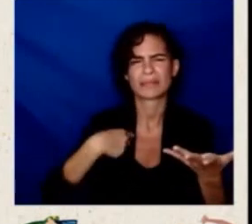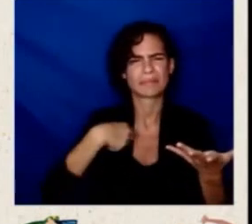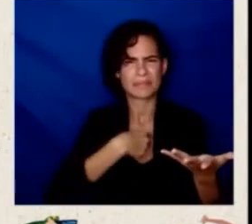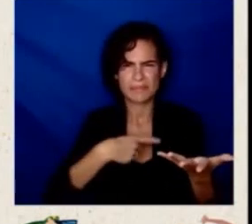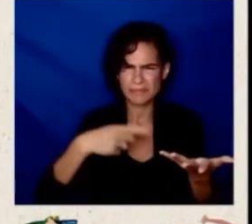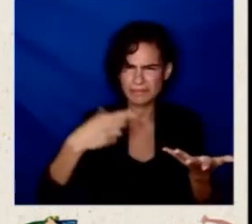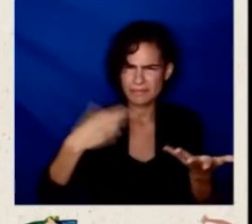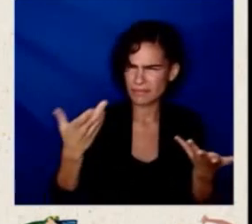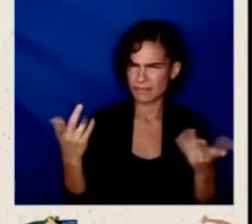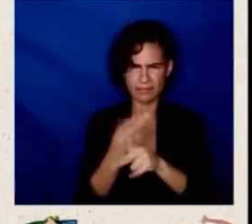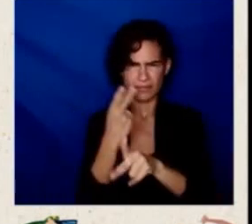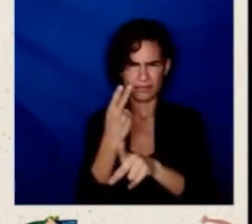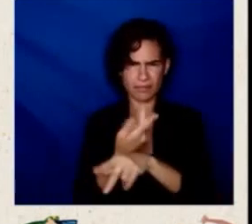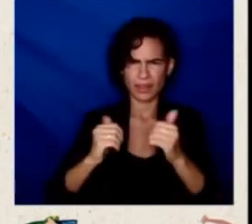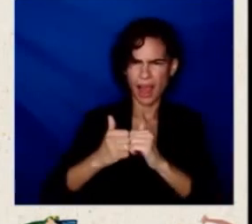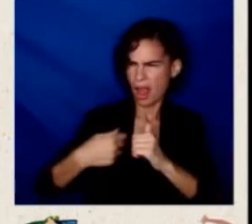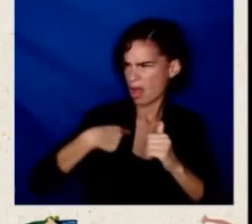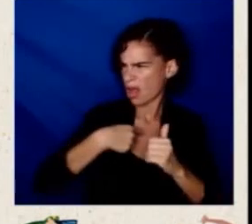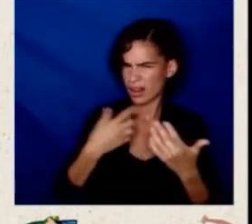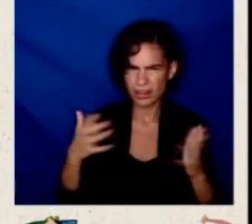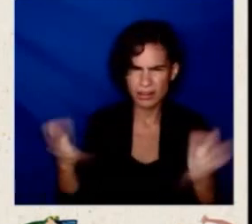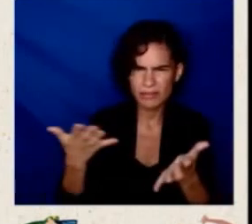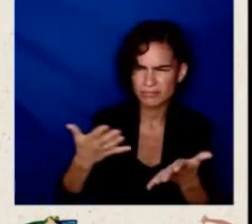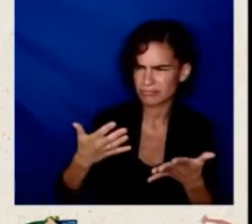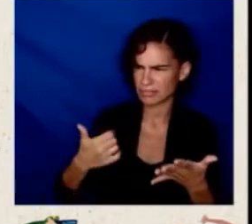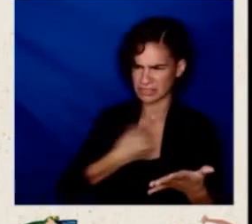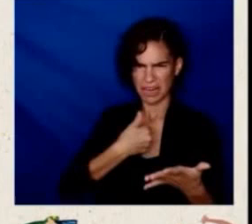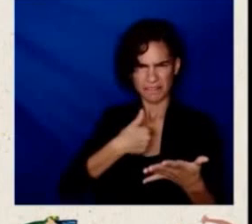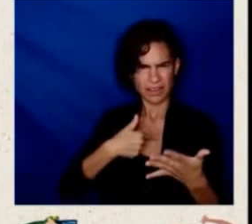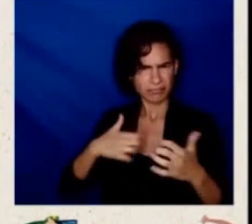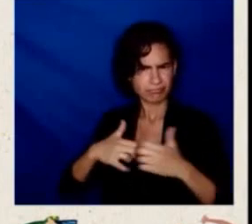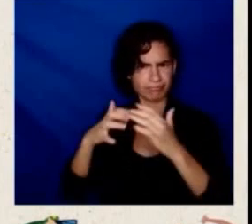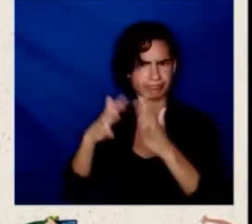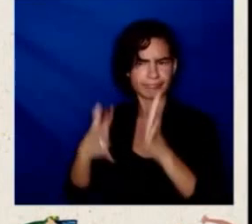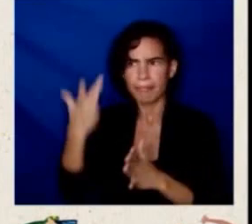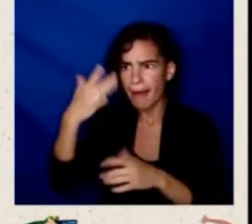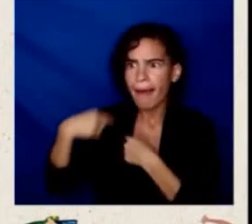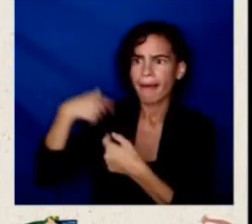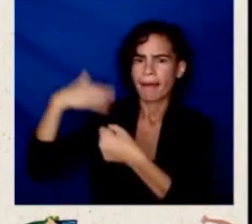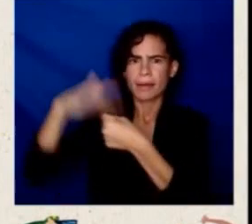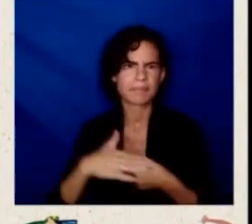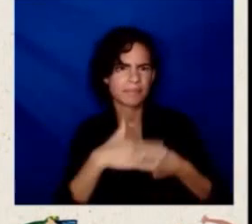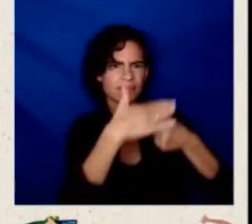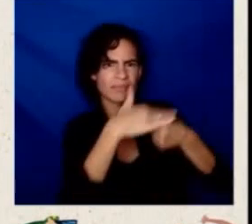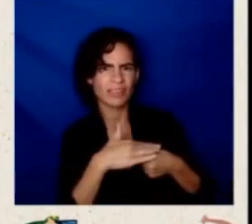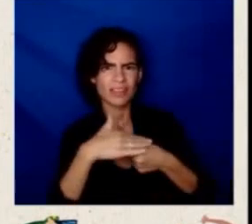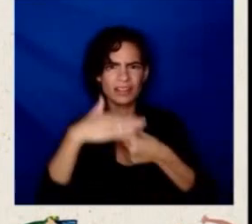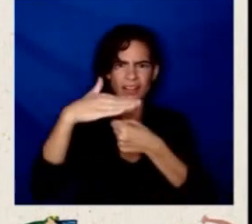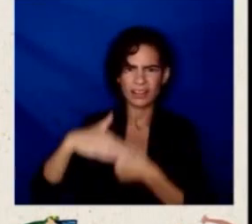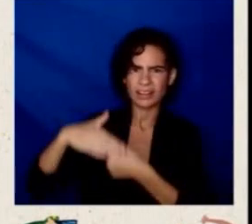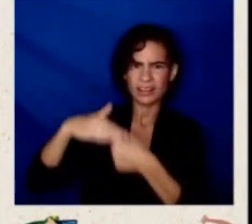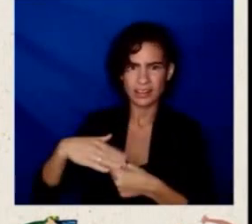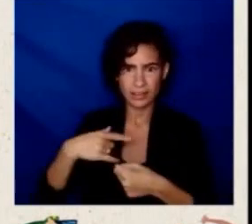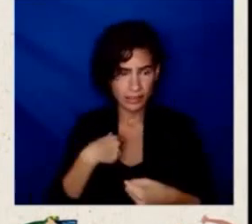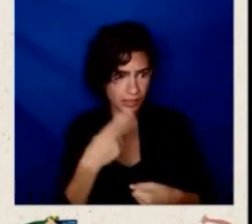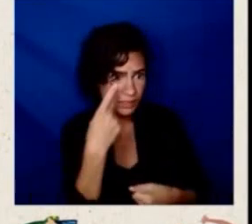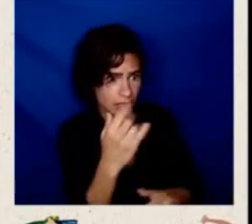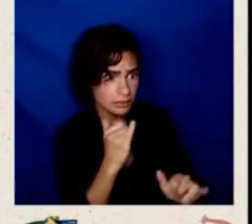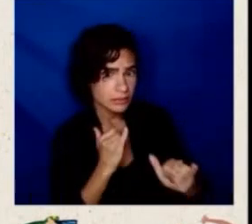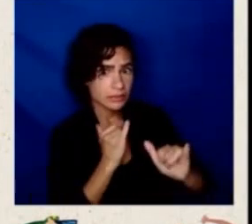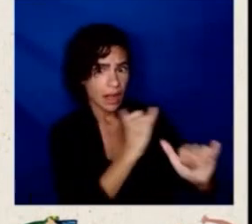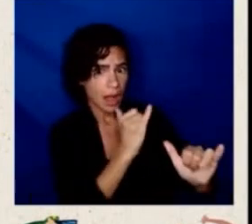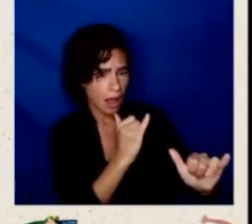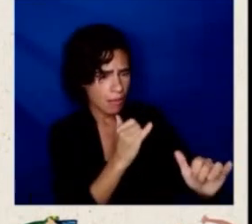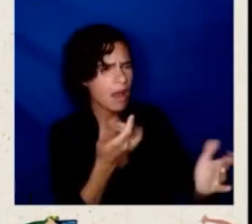communities that maybe face different barriers and being able to put yourself in their shoes and relate. And so I bring all my personal experiences to the